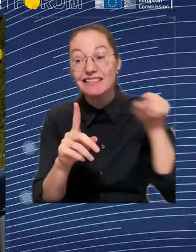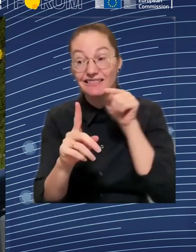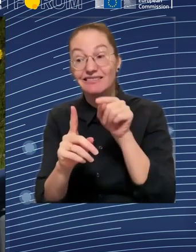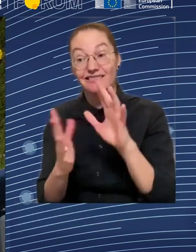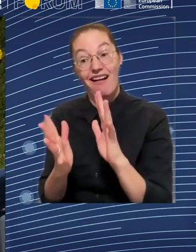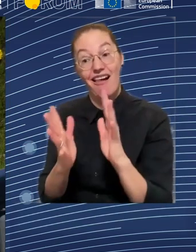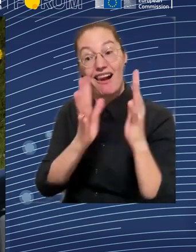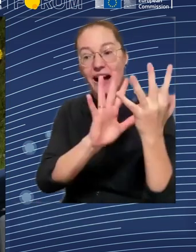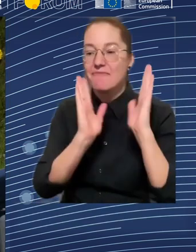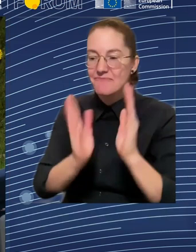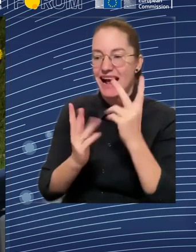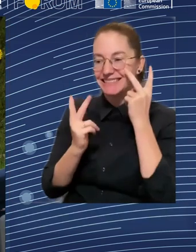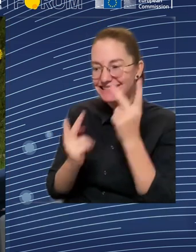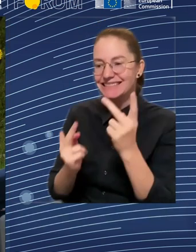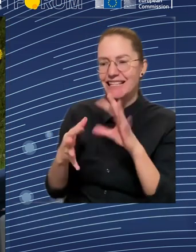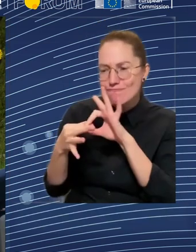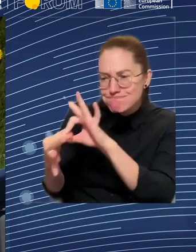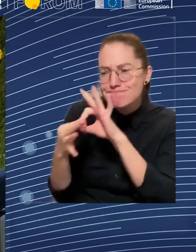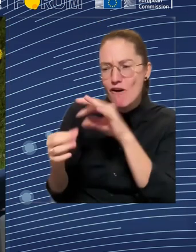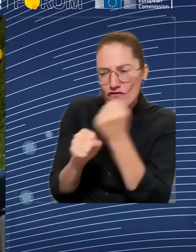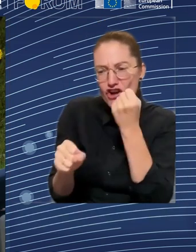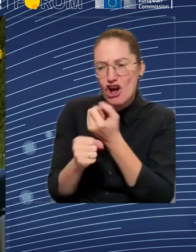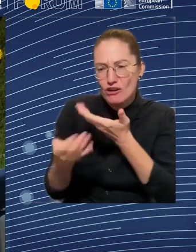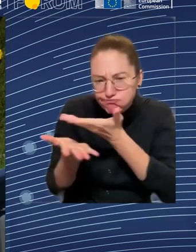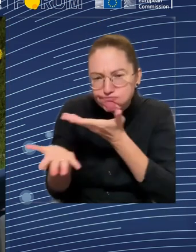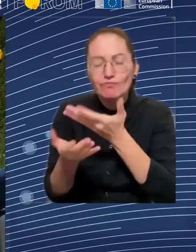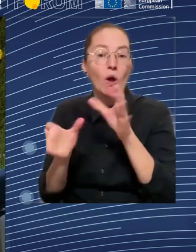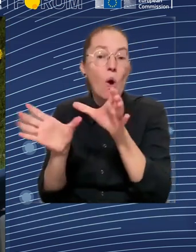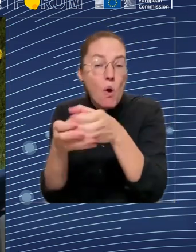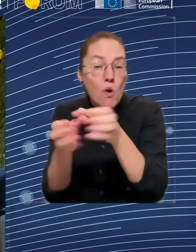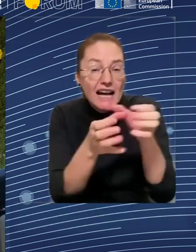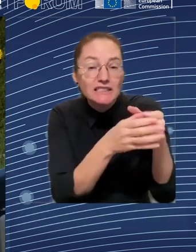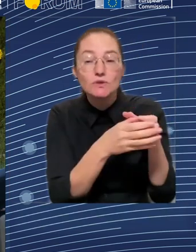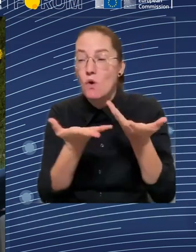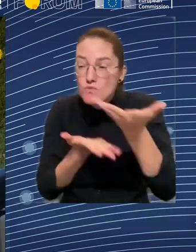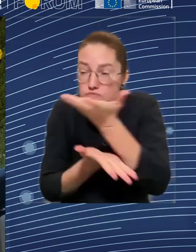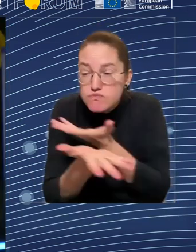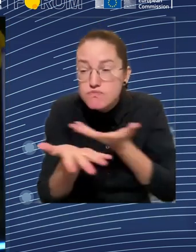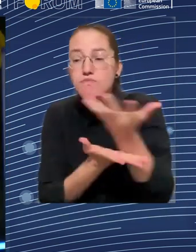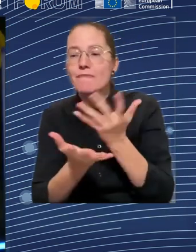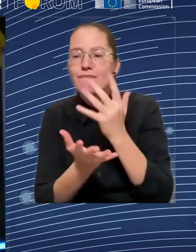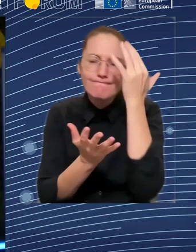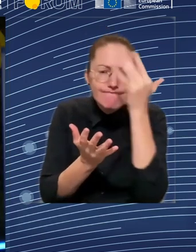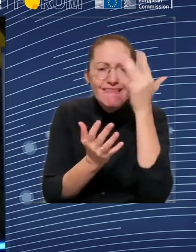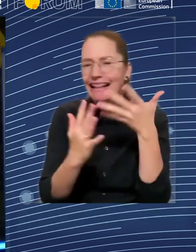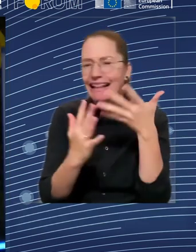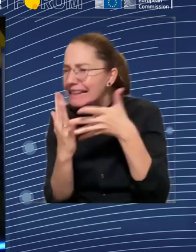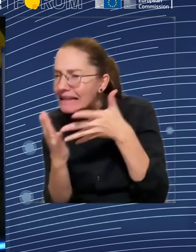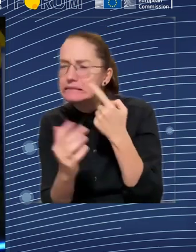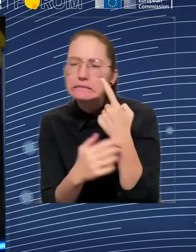elections, and I had the chance to feel the energy of the citizens, and we